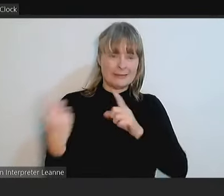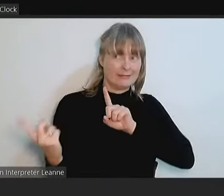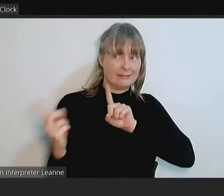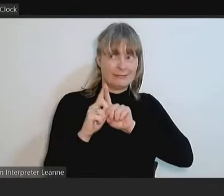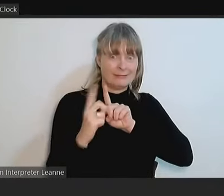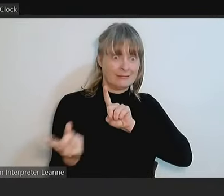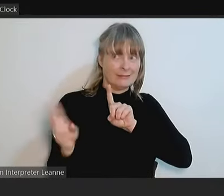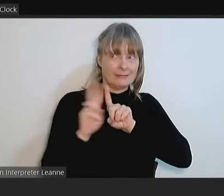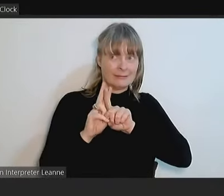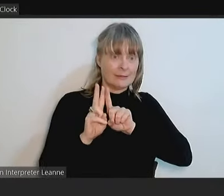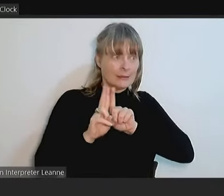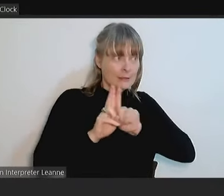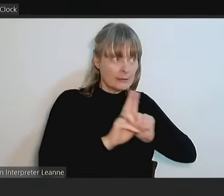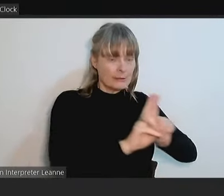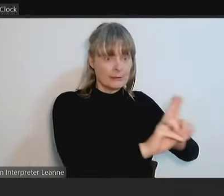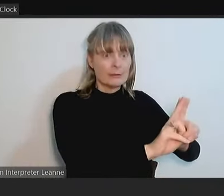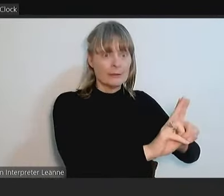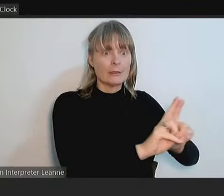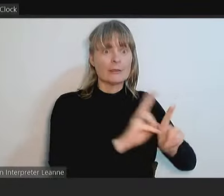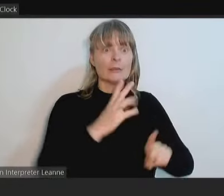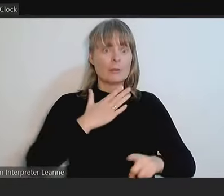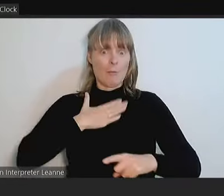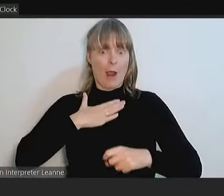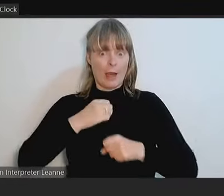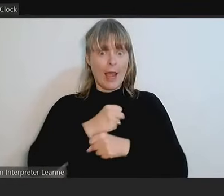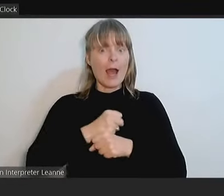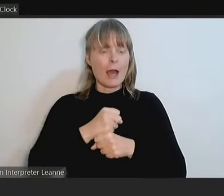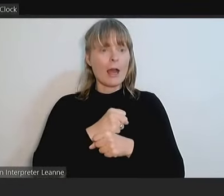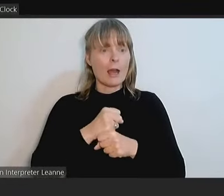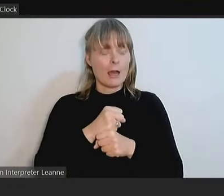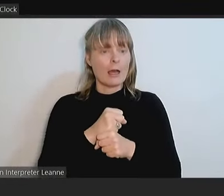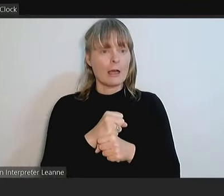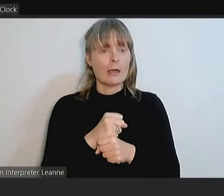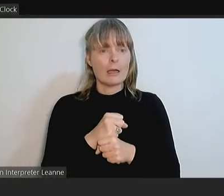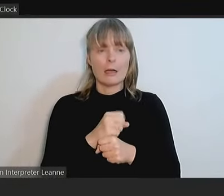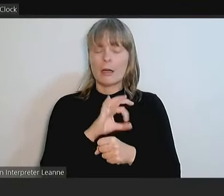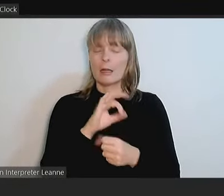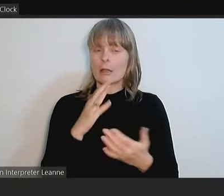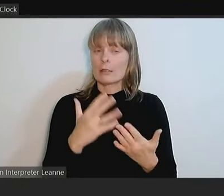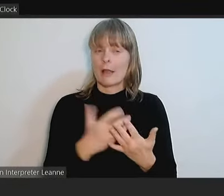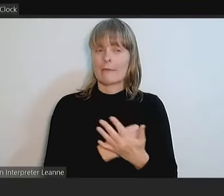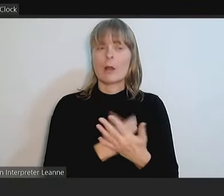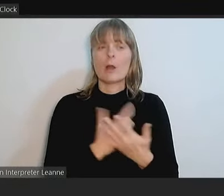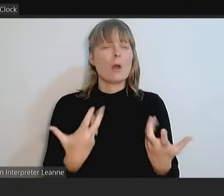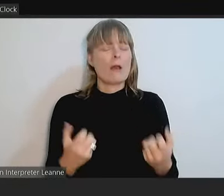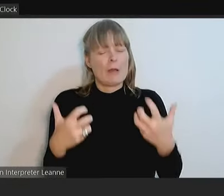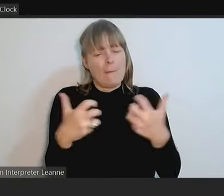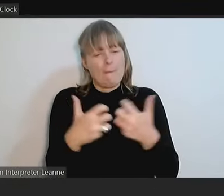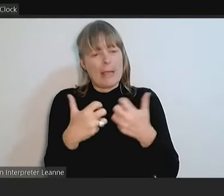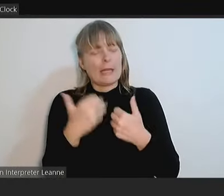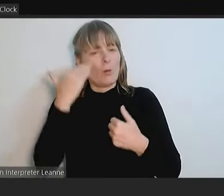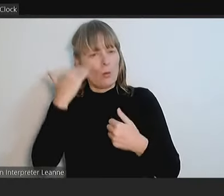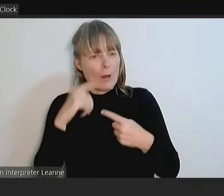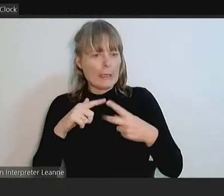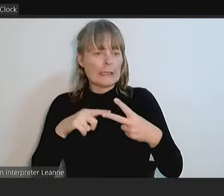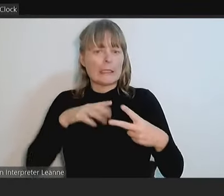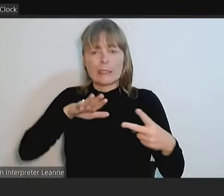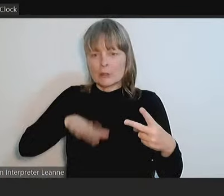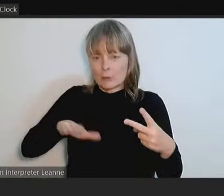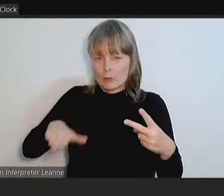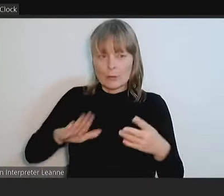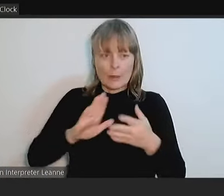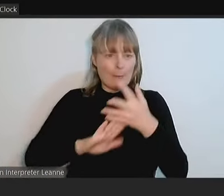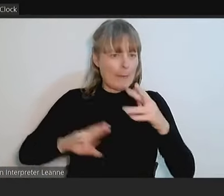to get back to my own car. We have many women and children and parents attending